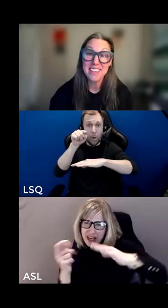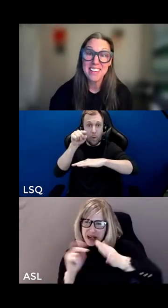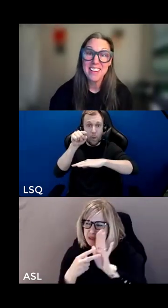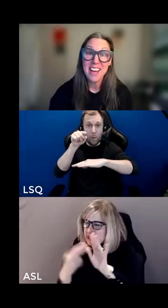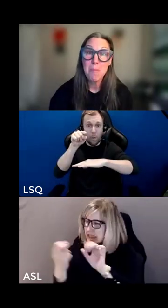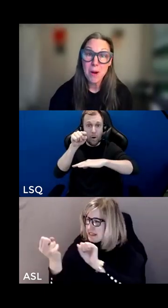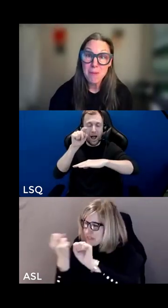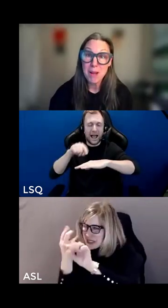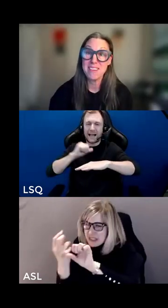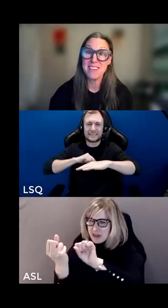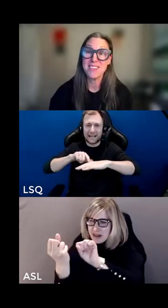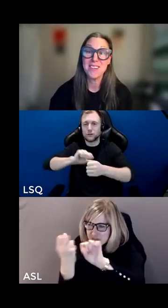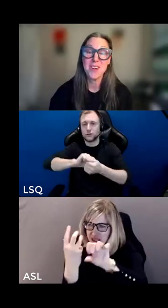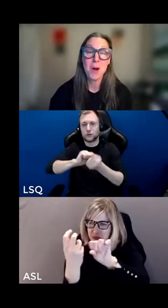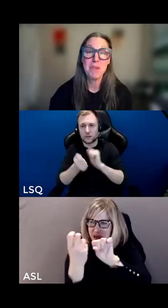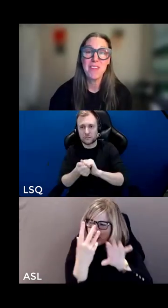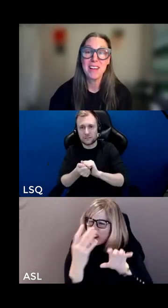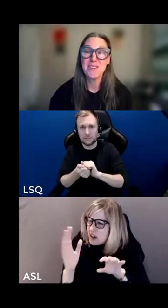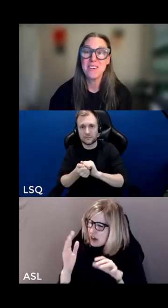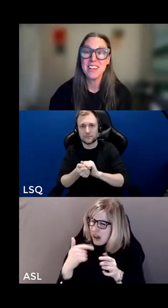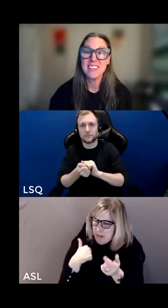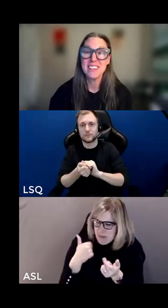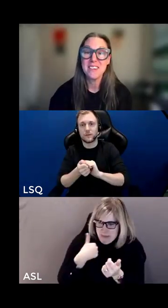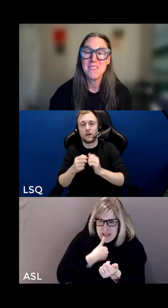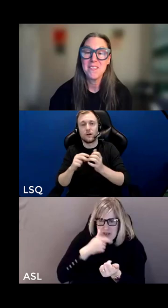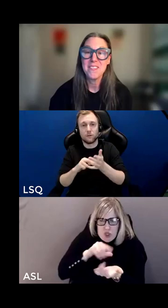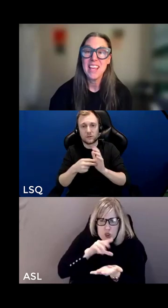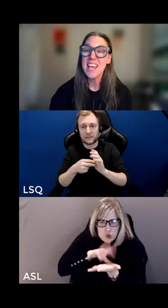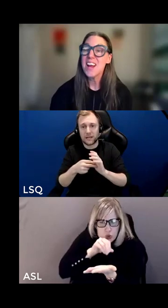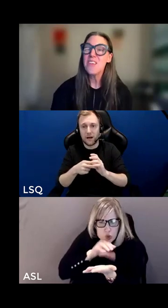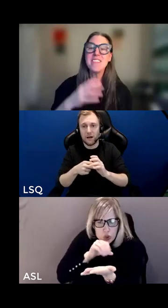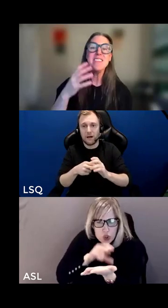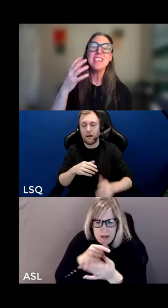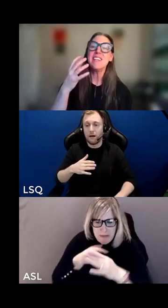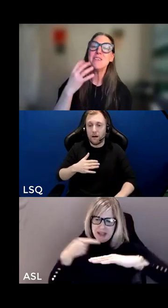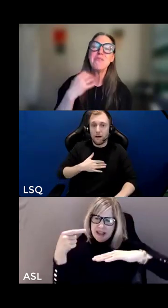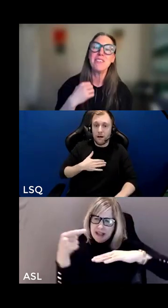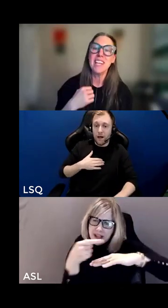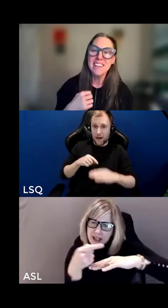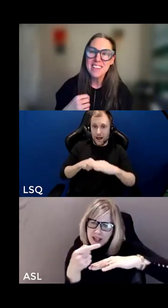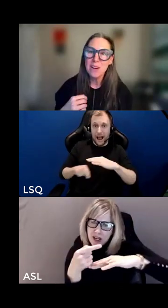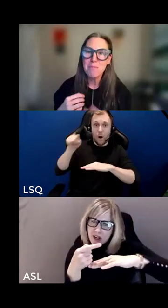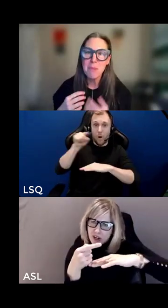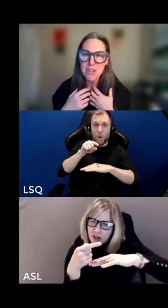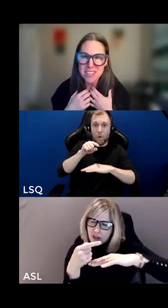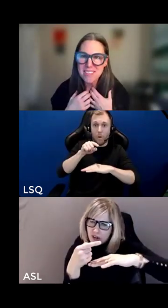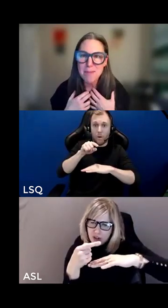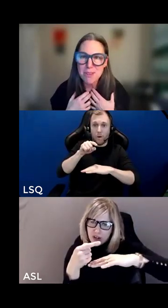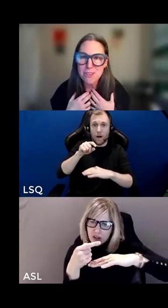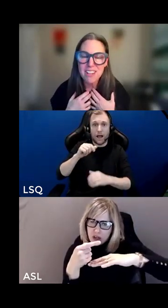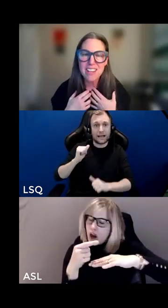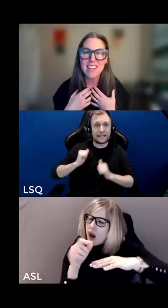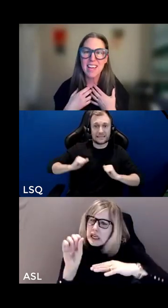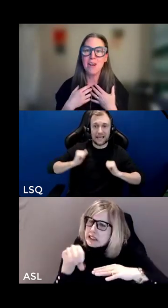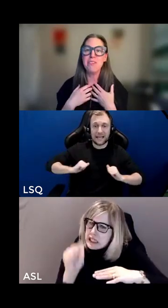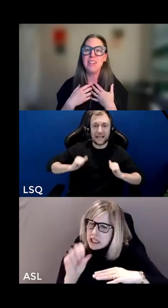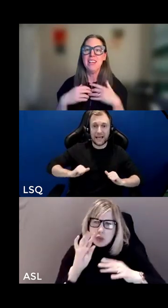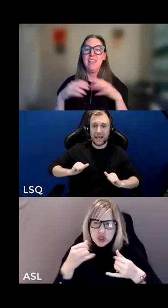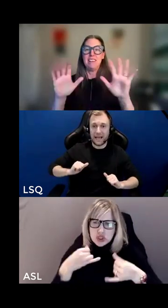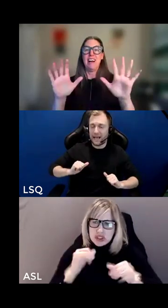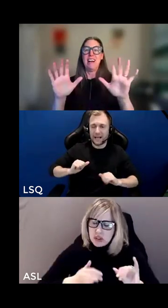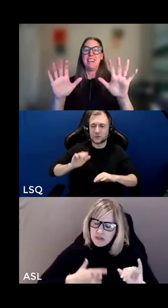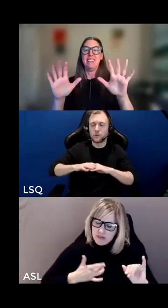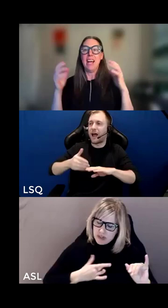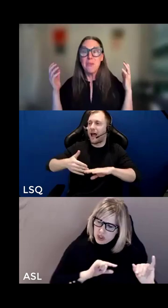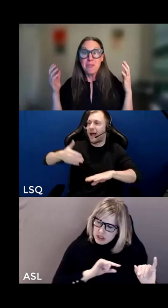get about about my position on the top of them and i'll still get the flood of emotions that i'm socialized to have